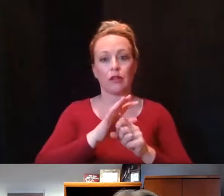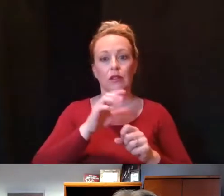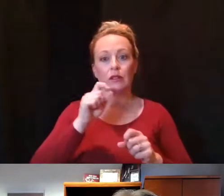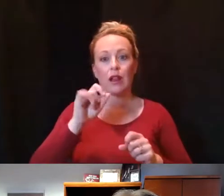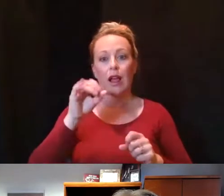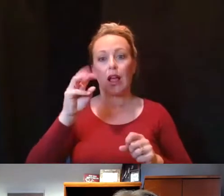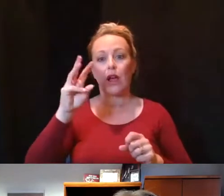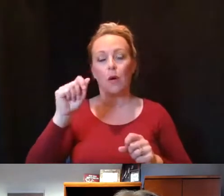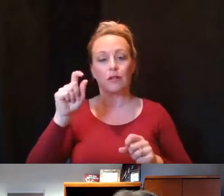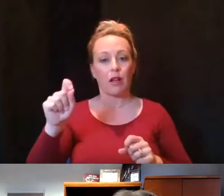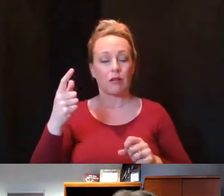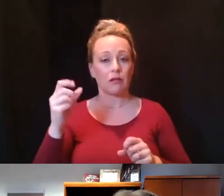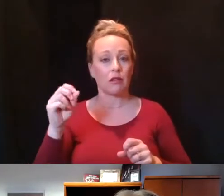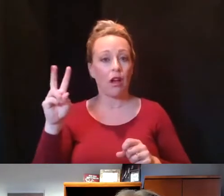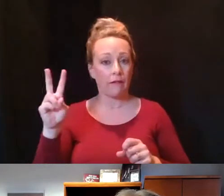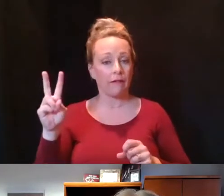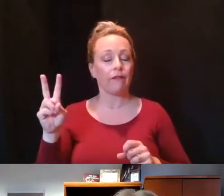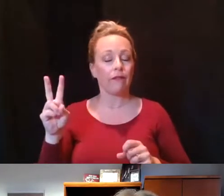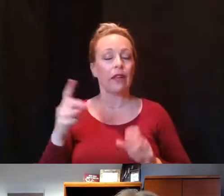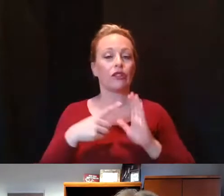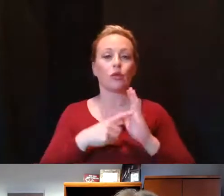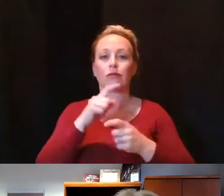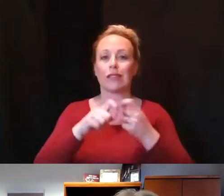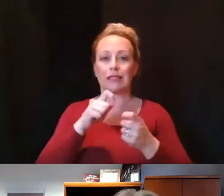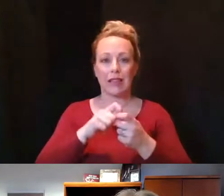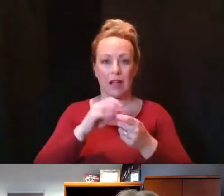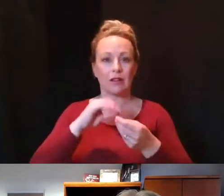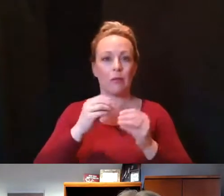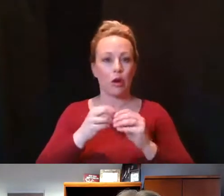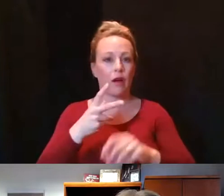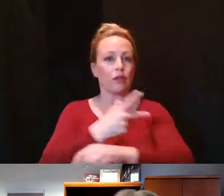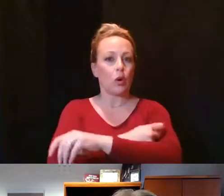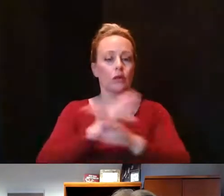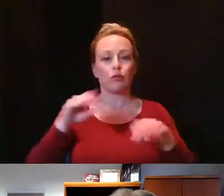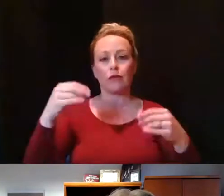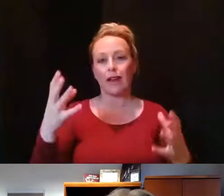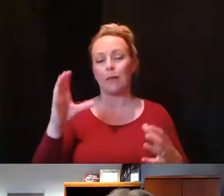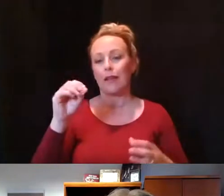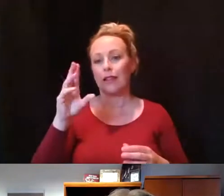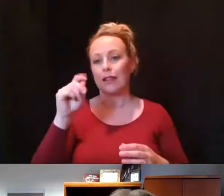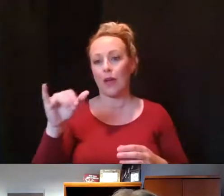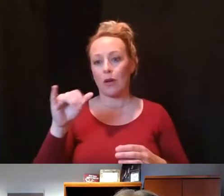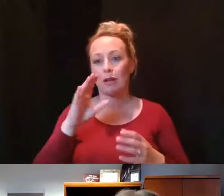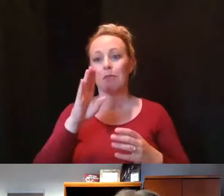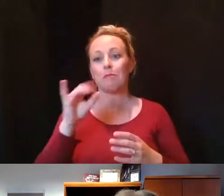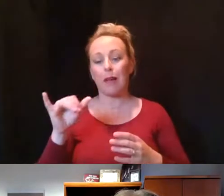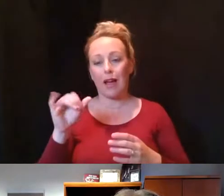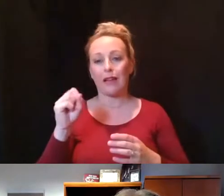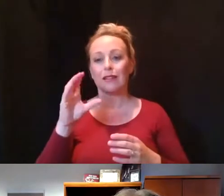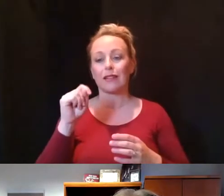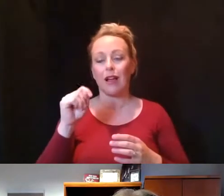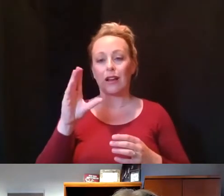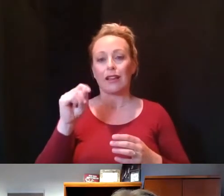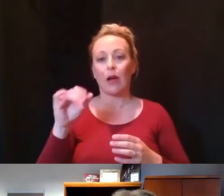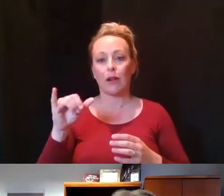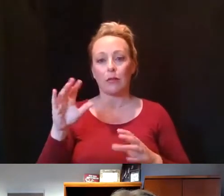It shows the number of doses doses provided in the county by Scott County providers, as well as the